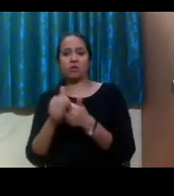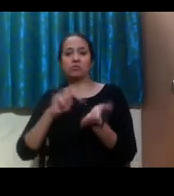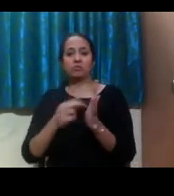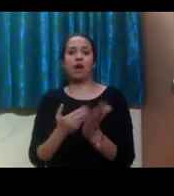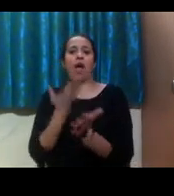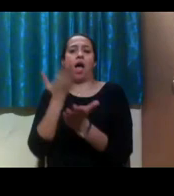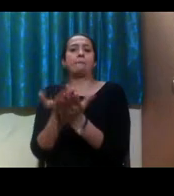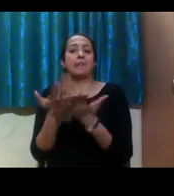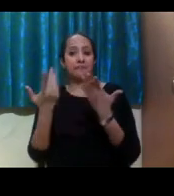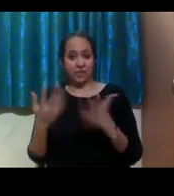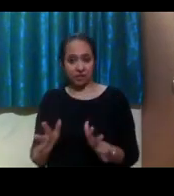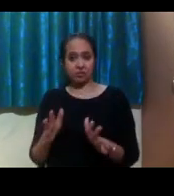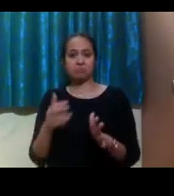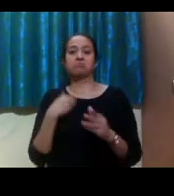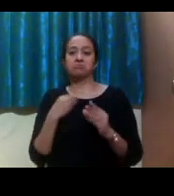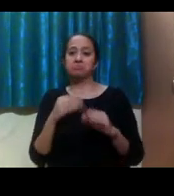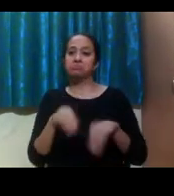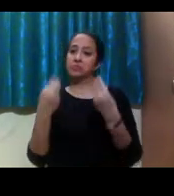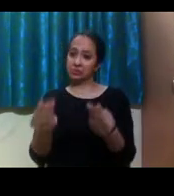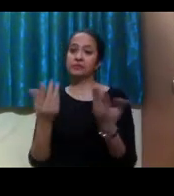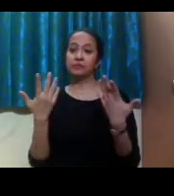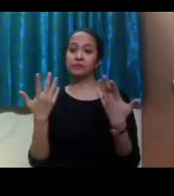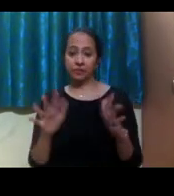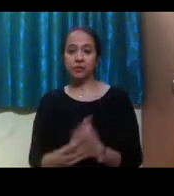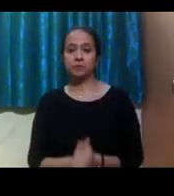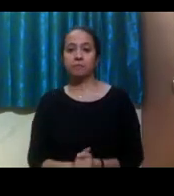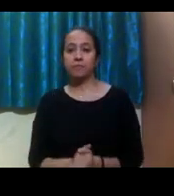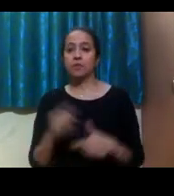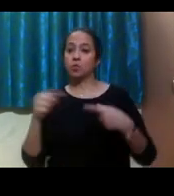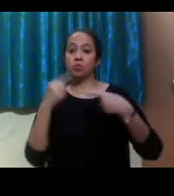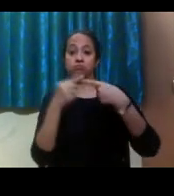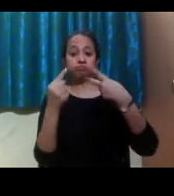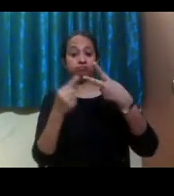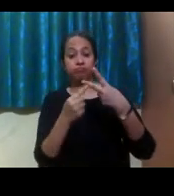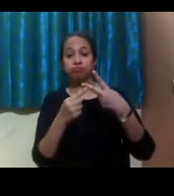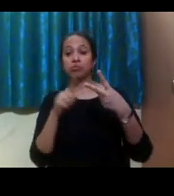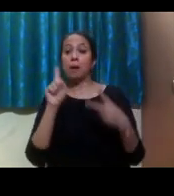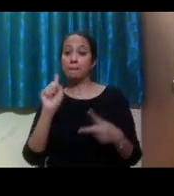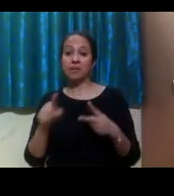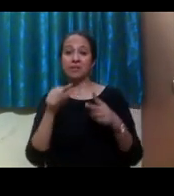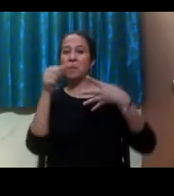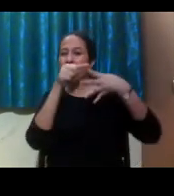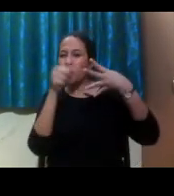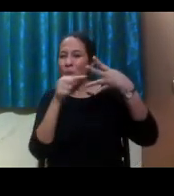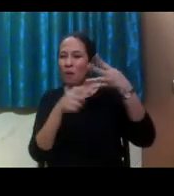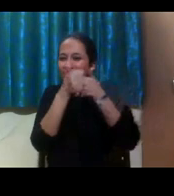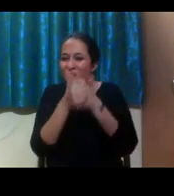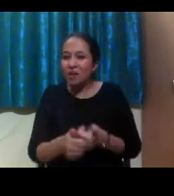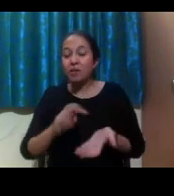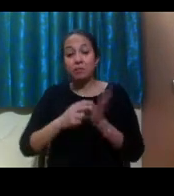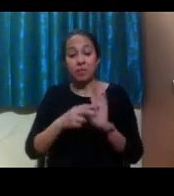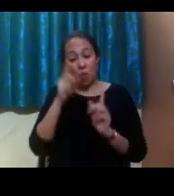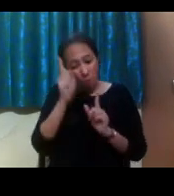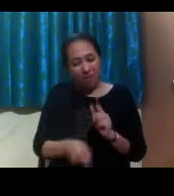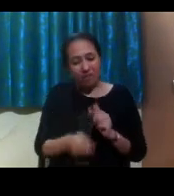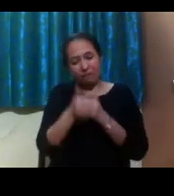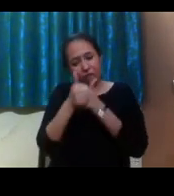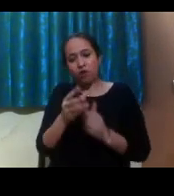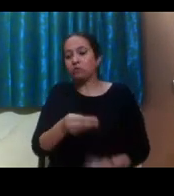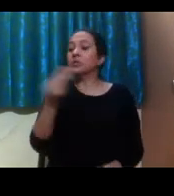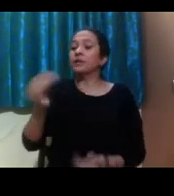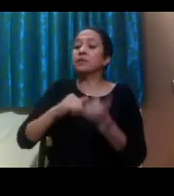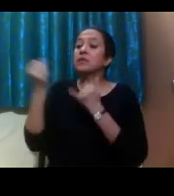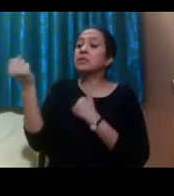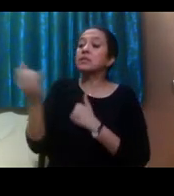um, who are blind. And so one of the criteria for that scholarship was, you we really want this to go to someone who may be blind.